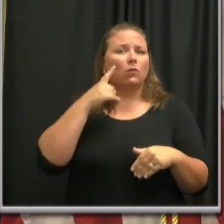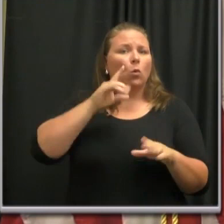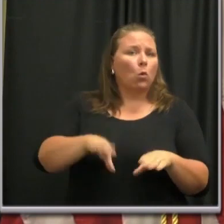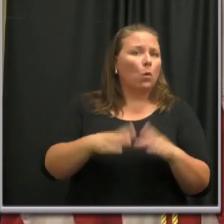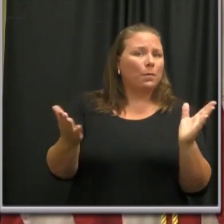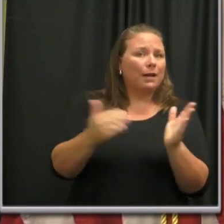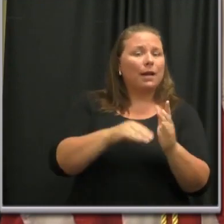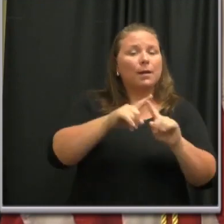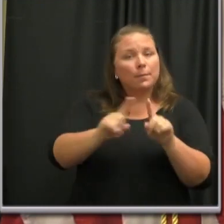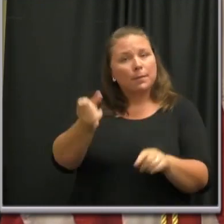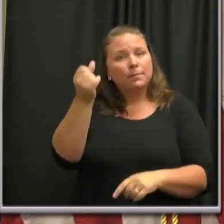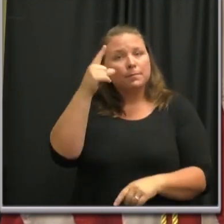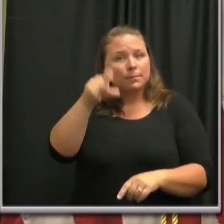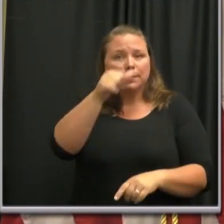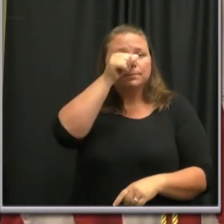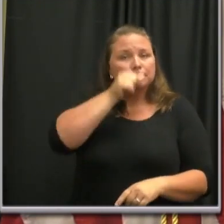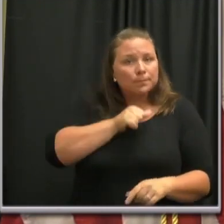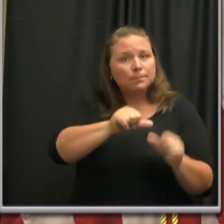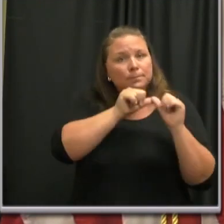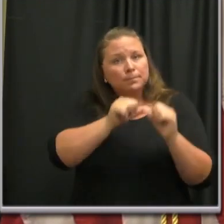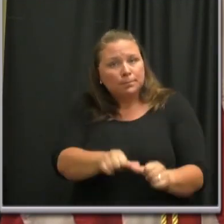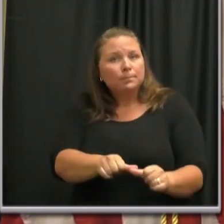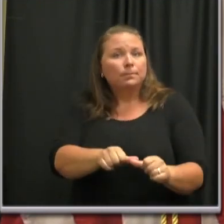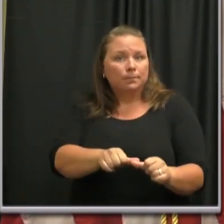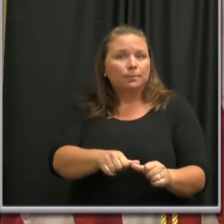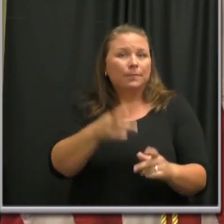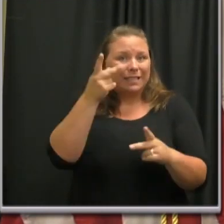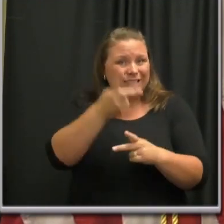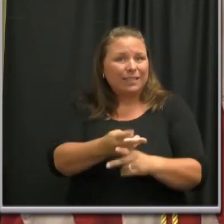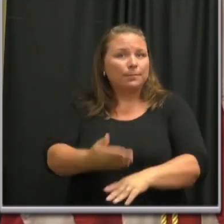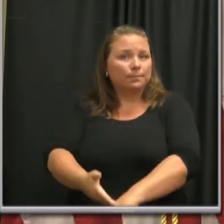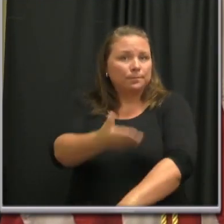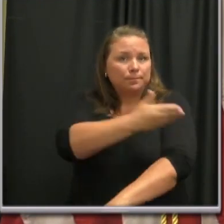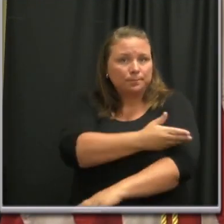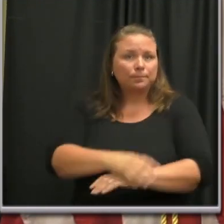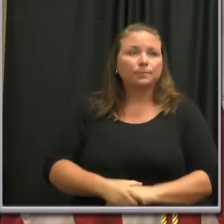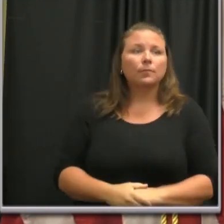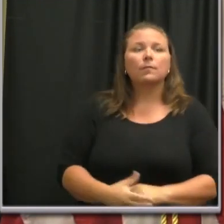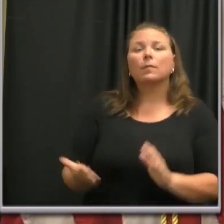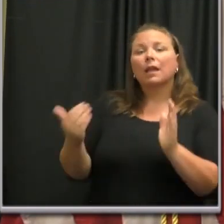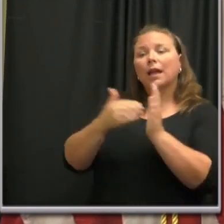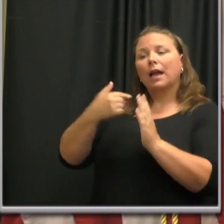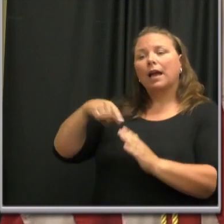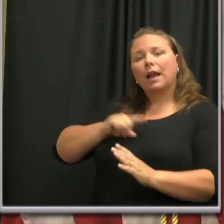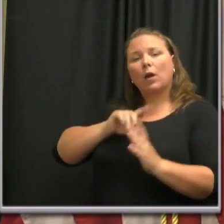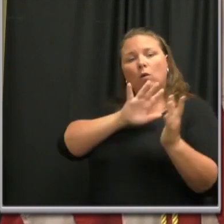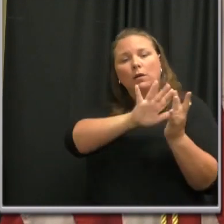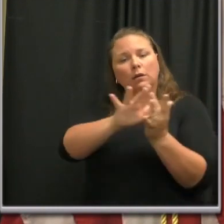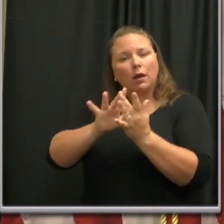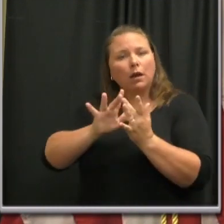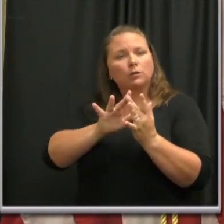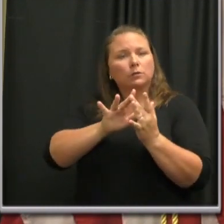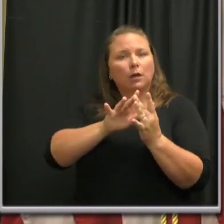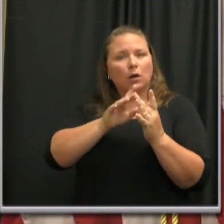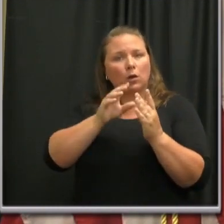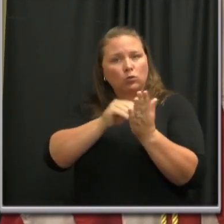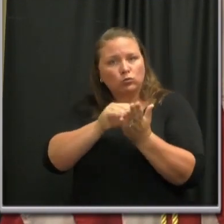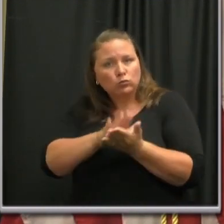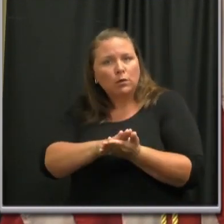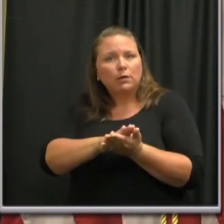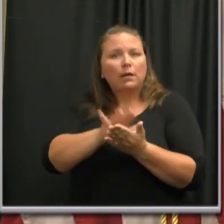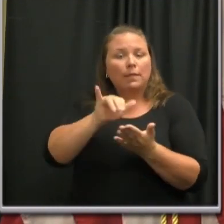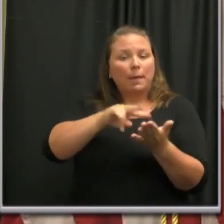vigilance is required to maintain that progress. Again, our contact tracing investigations have shown that virus is not